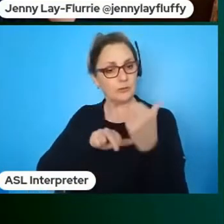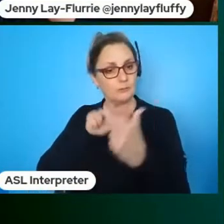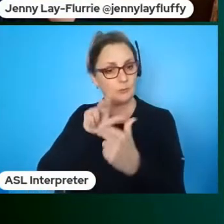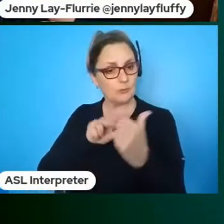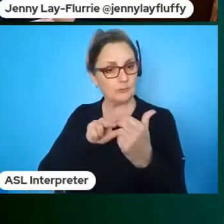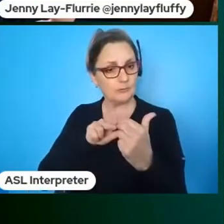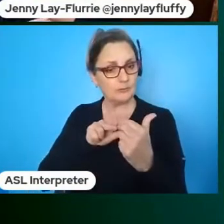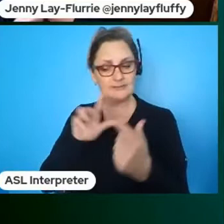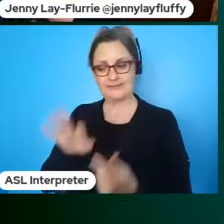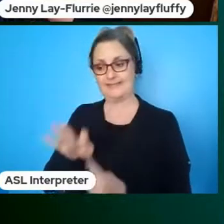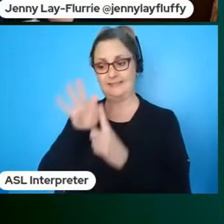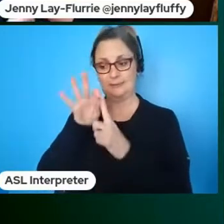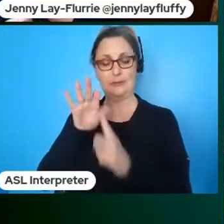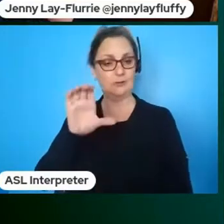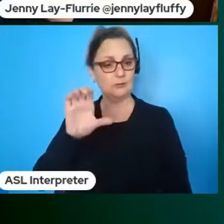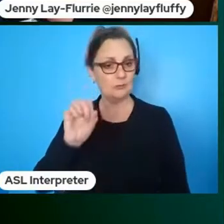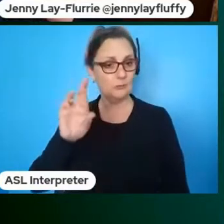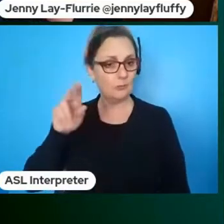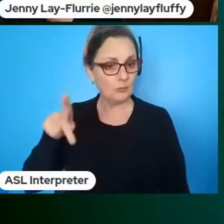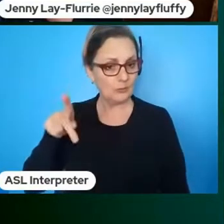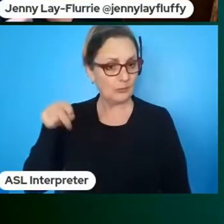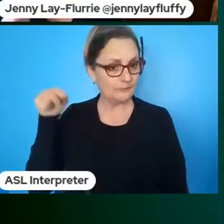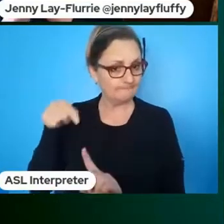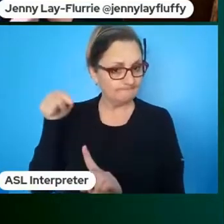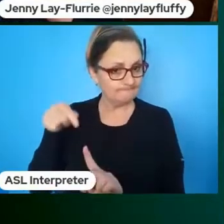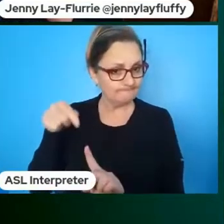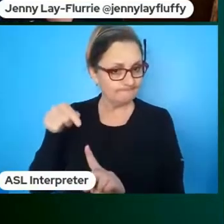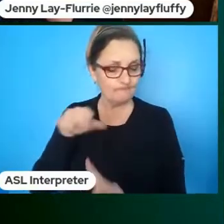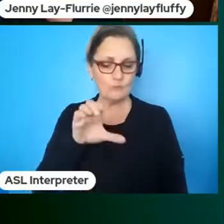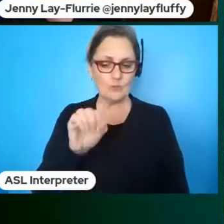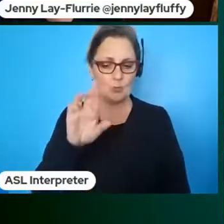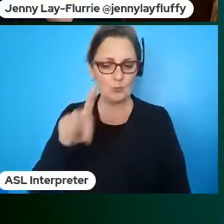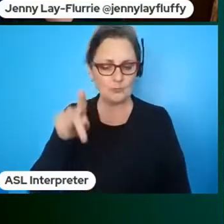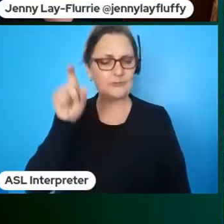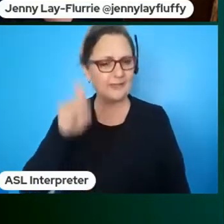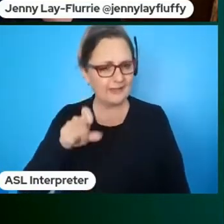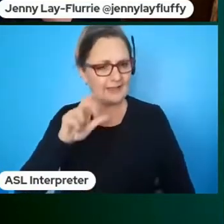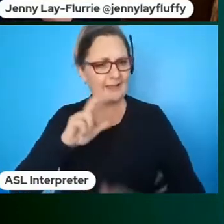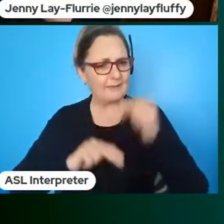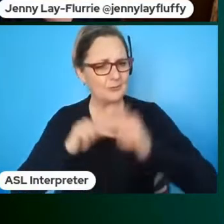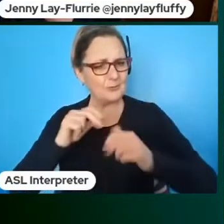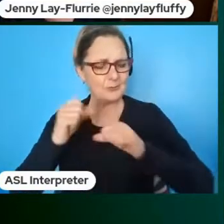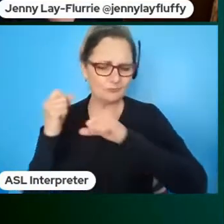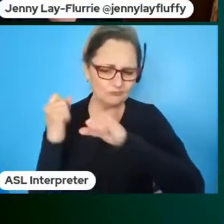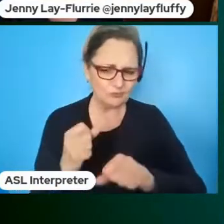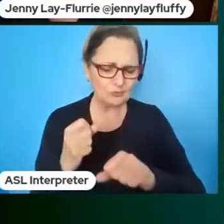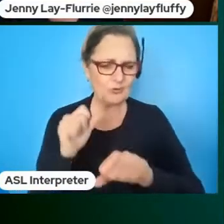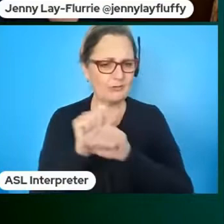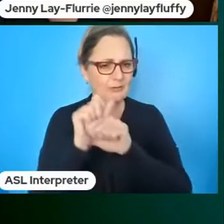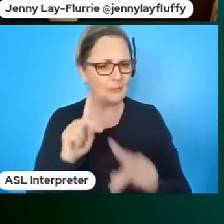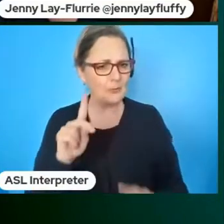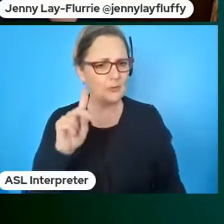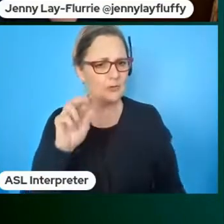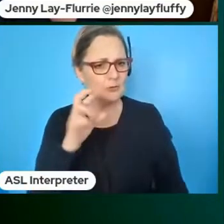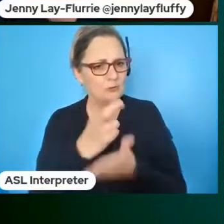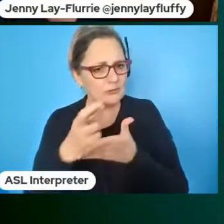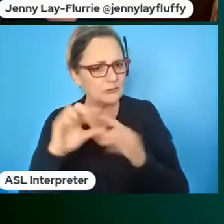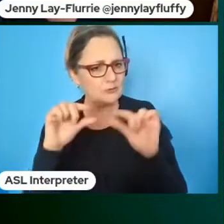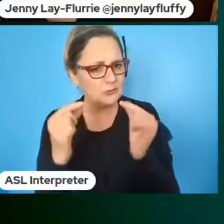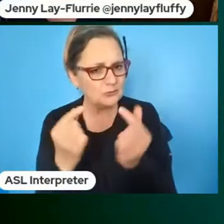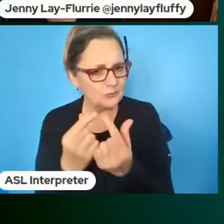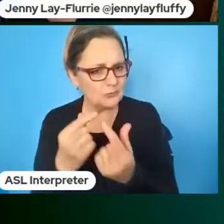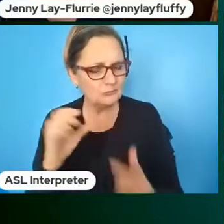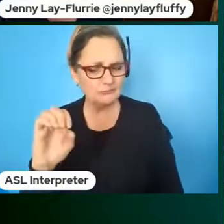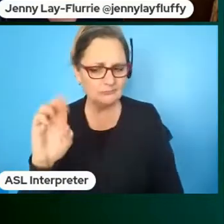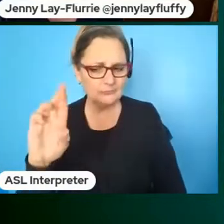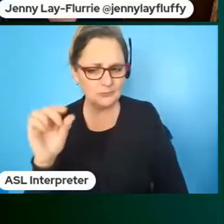particularly about corporate enterprise you have to empower and build a strong employee resource group ours is incredibly strong